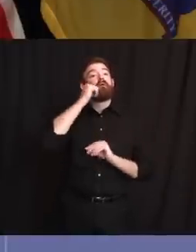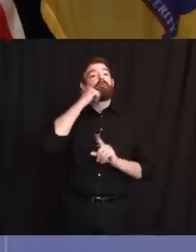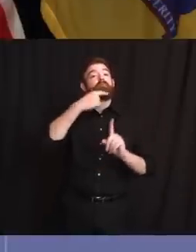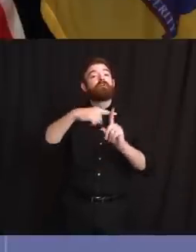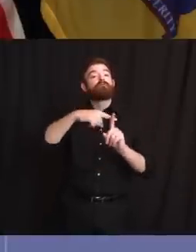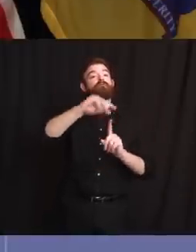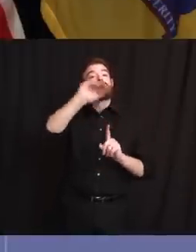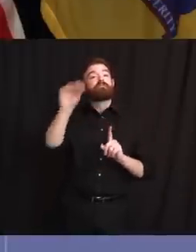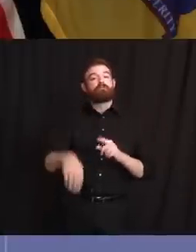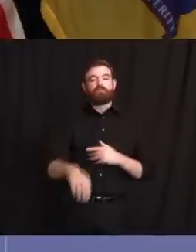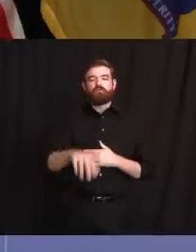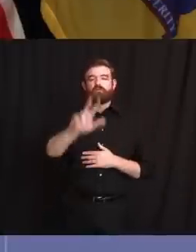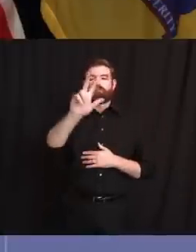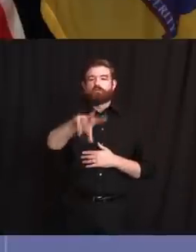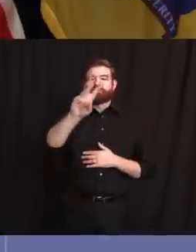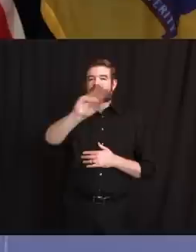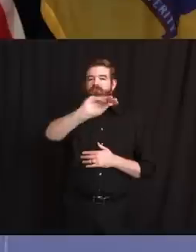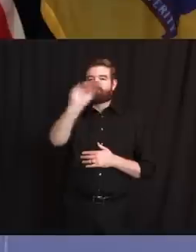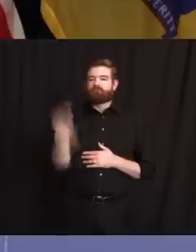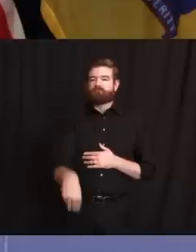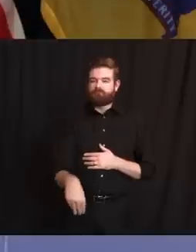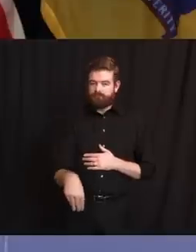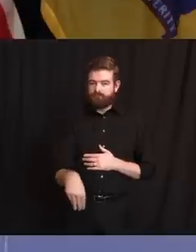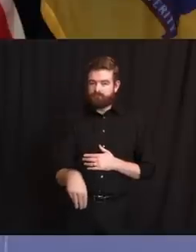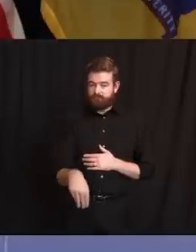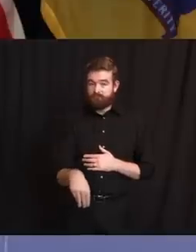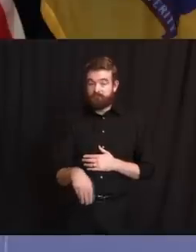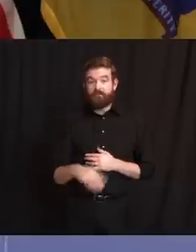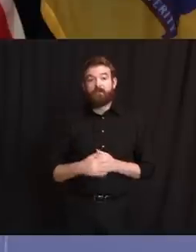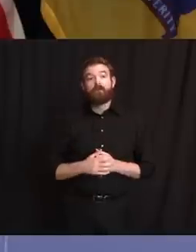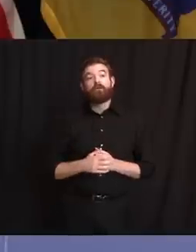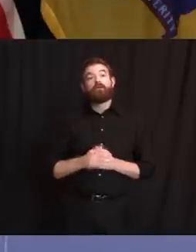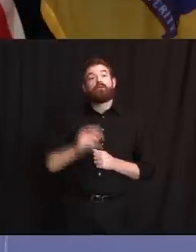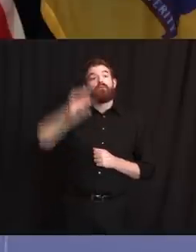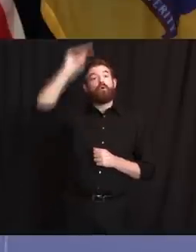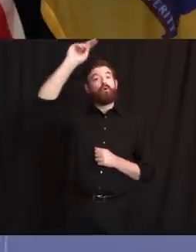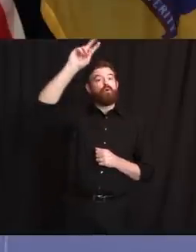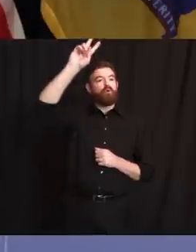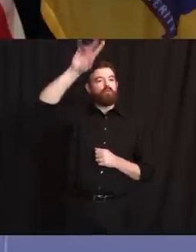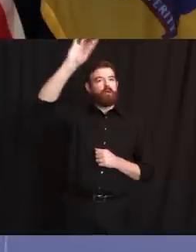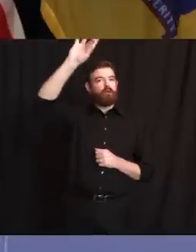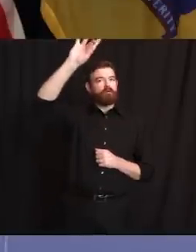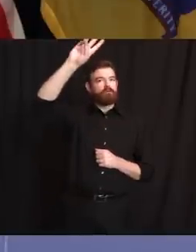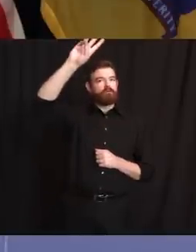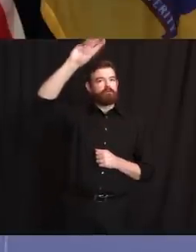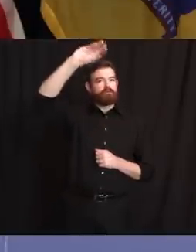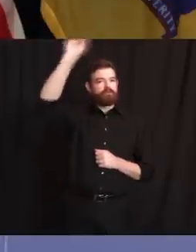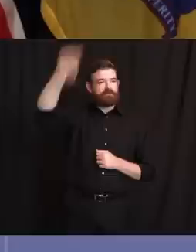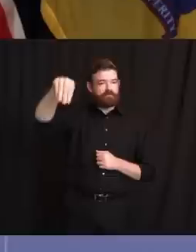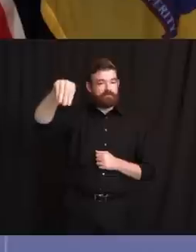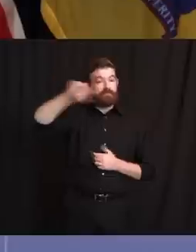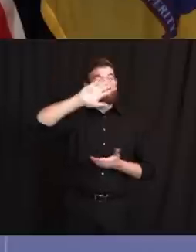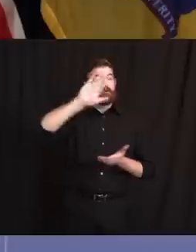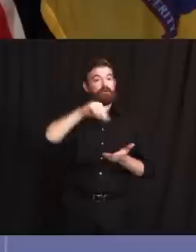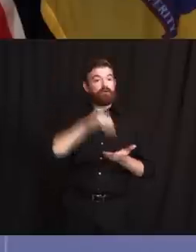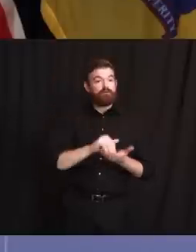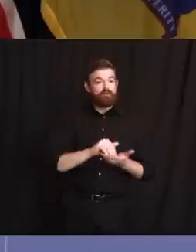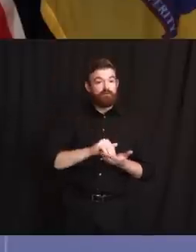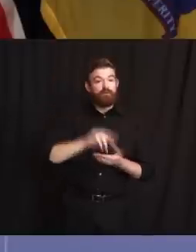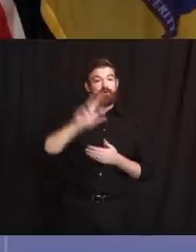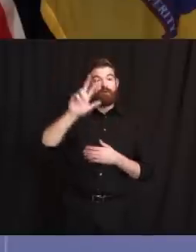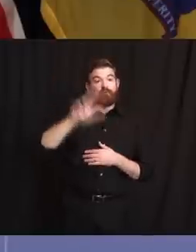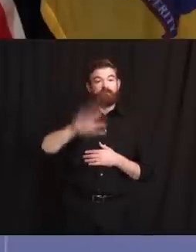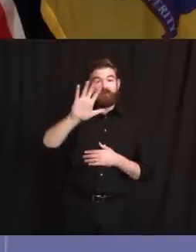.62%. In the north 2.86%, central 3.45%, and